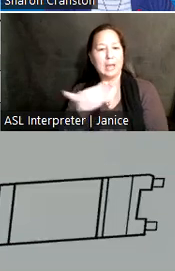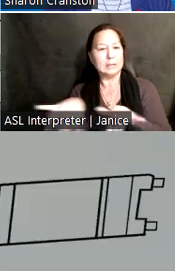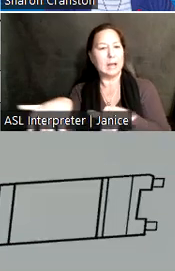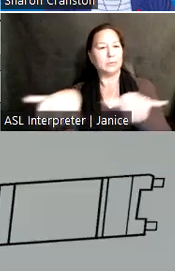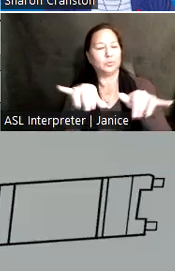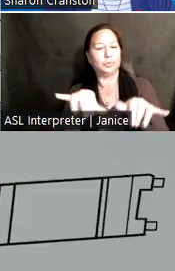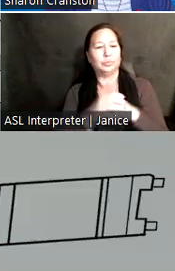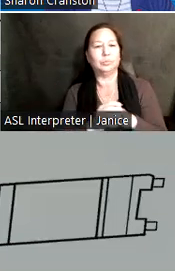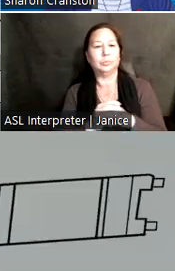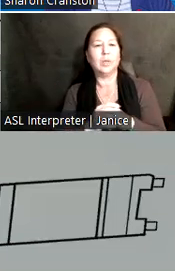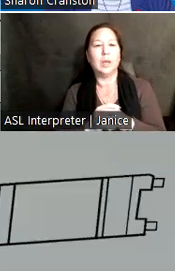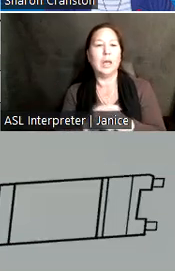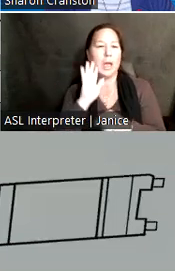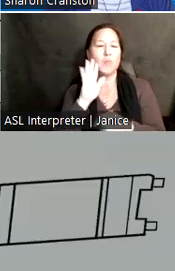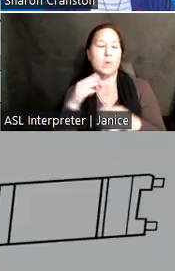of vessels.